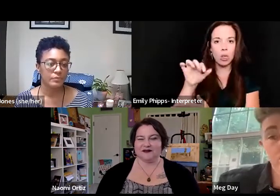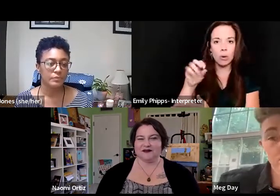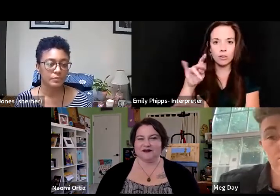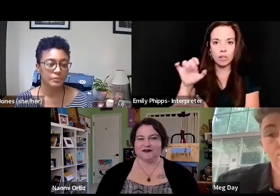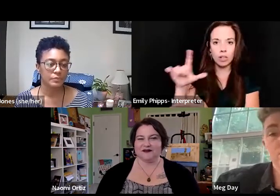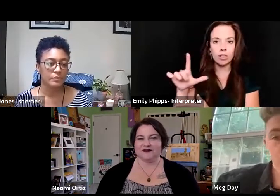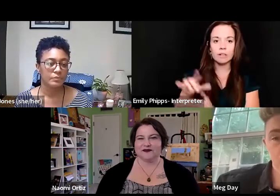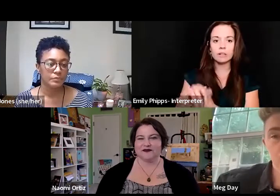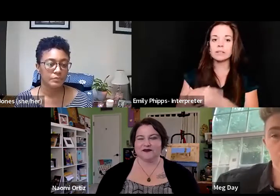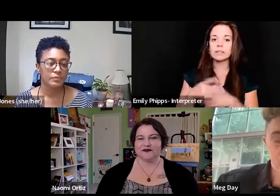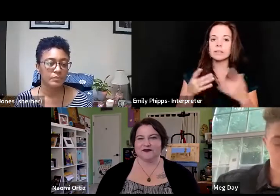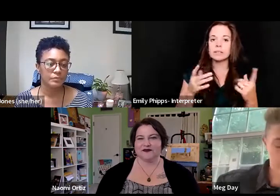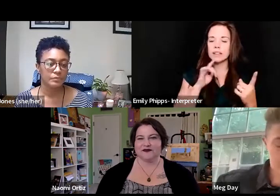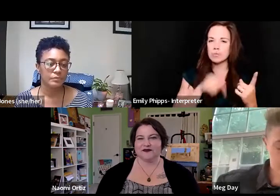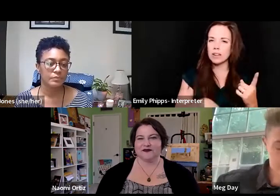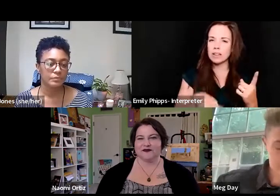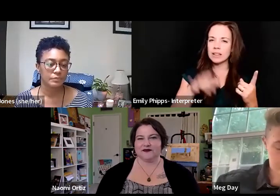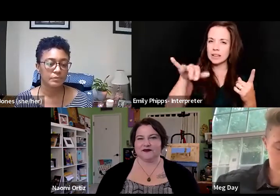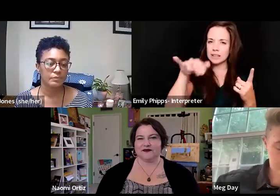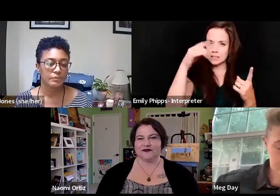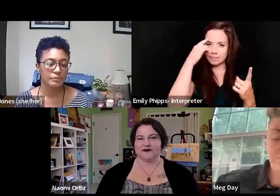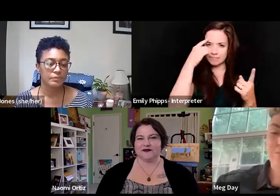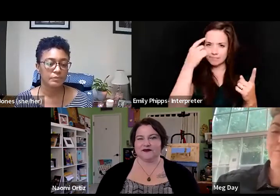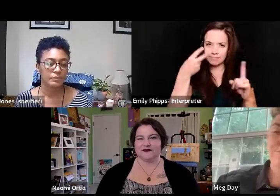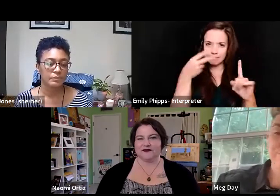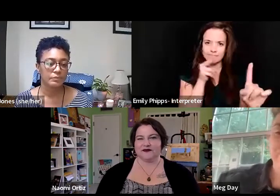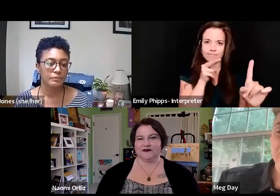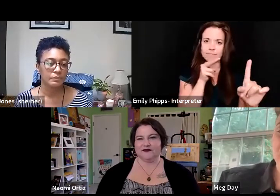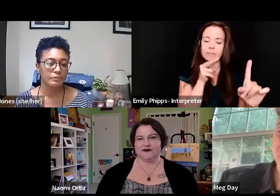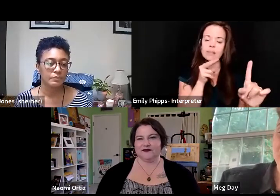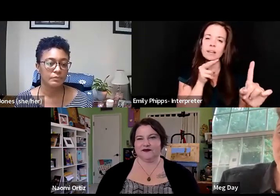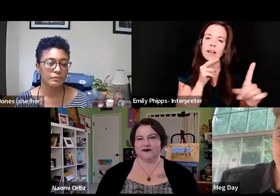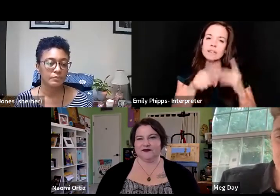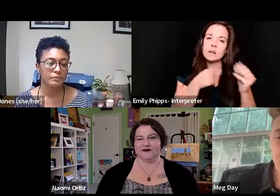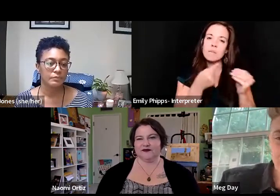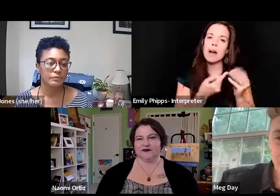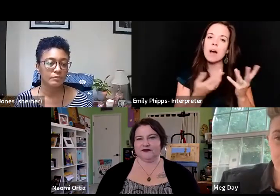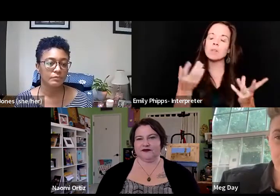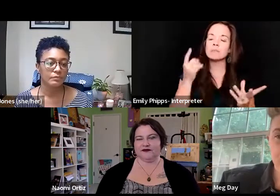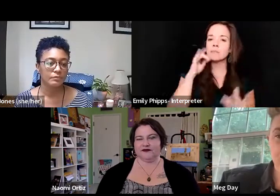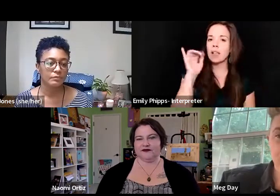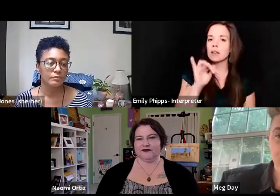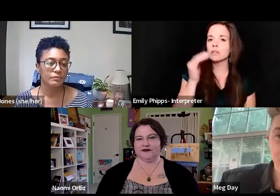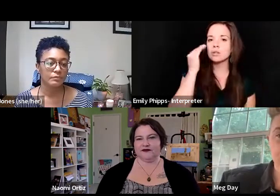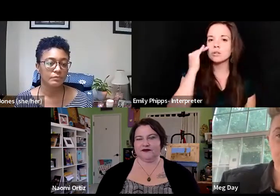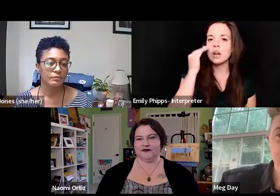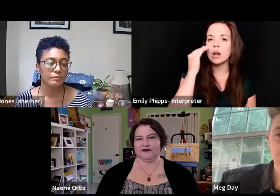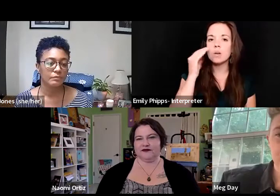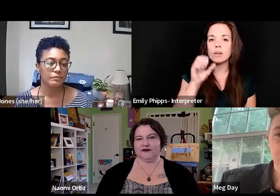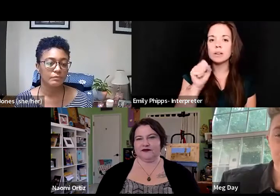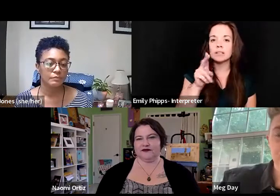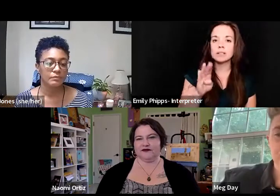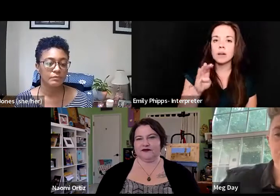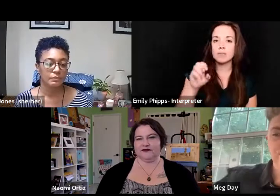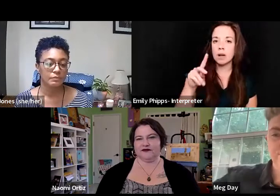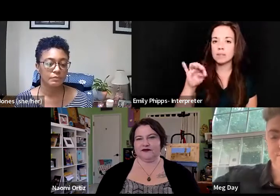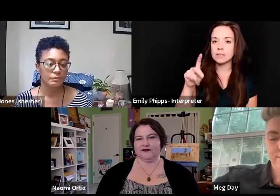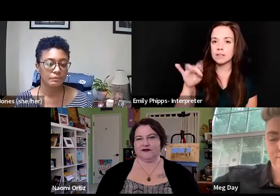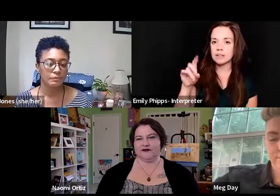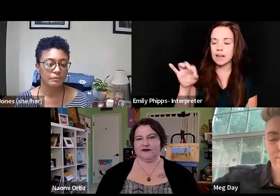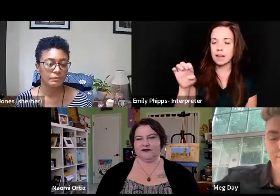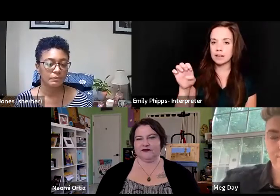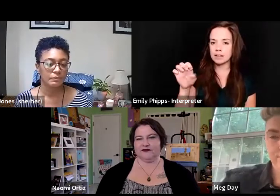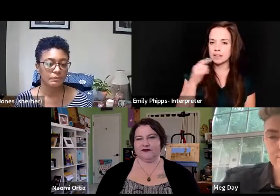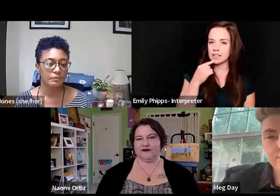it's a framework that is about, it's about like, you know, as Subcommandante Marcos of the EZLN said,